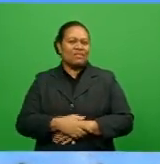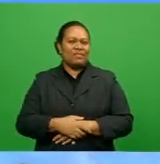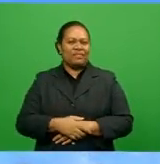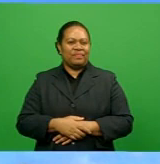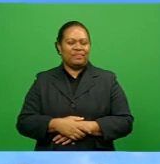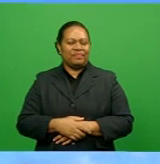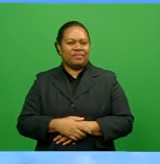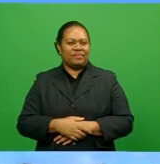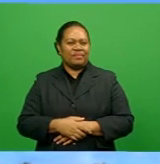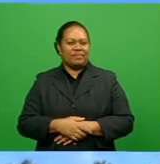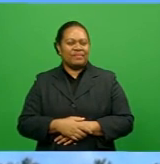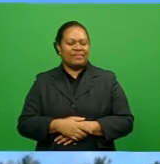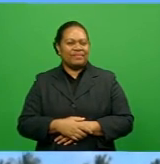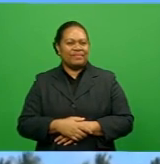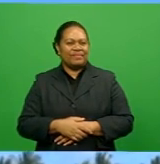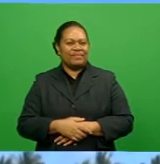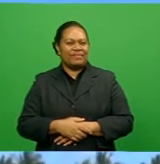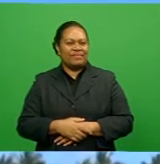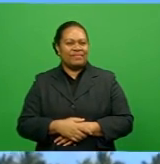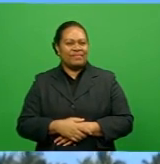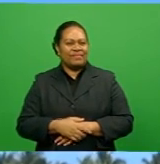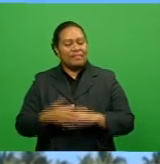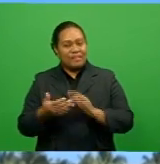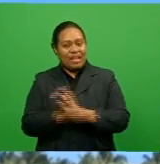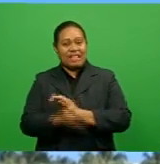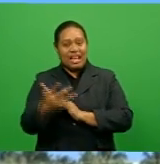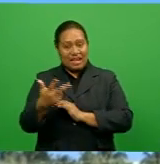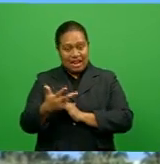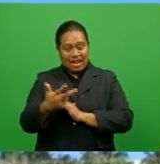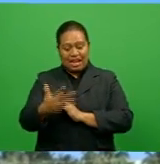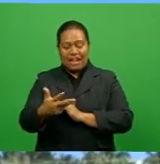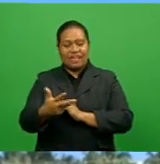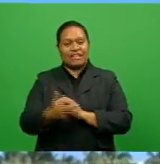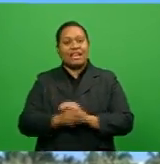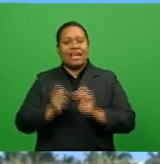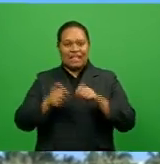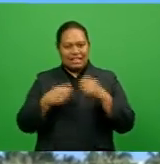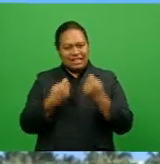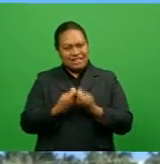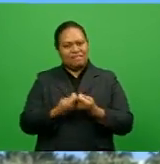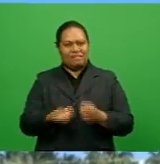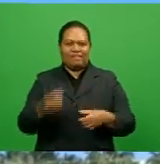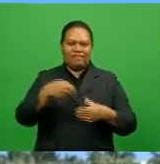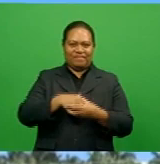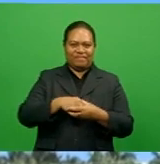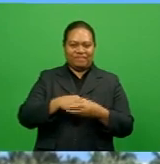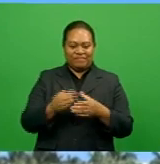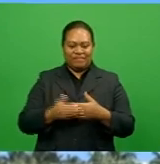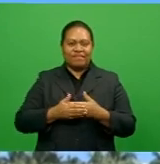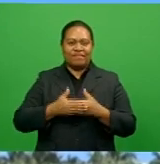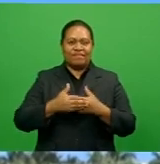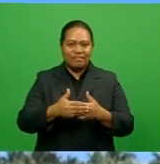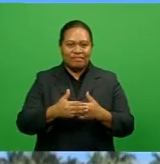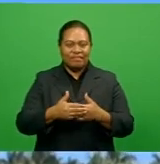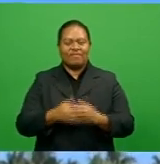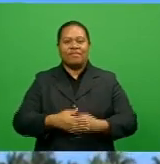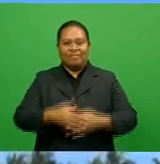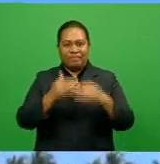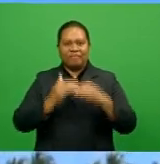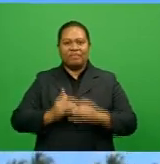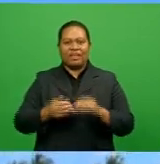Since I was in the under-9 grade and then moved to the under-10